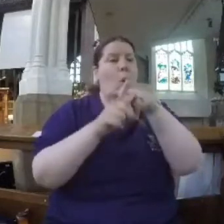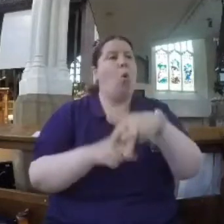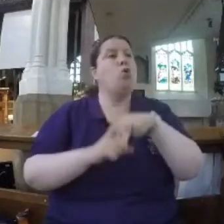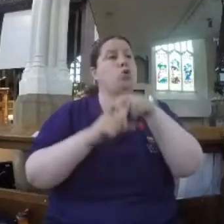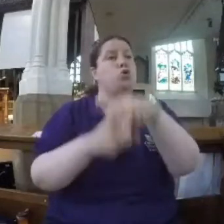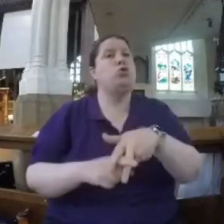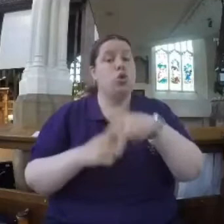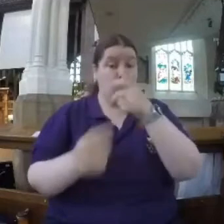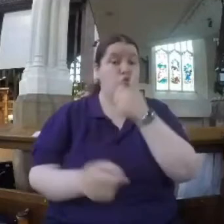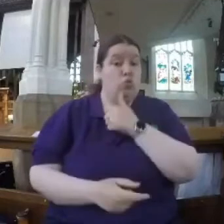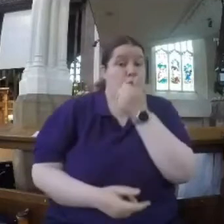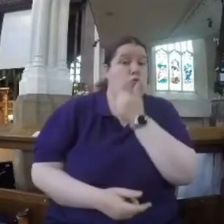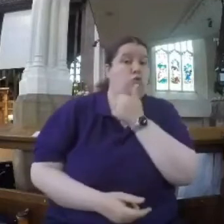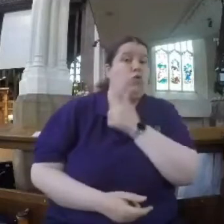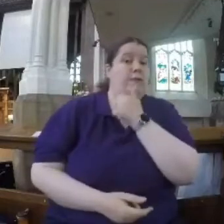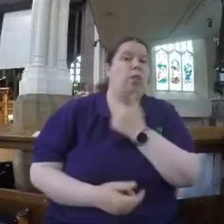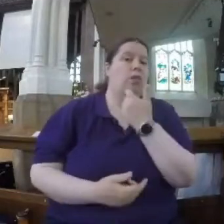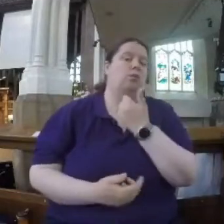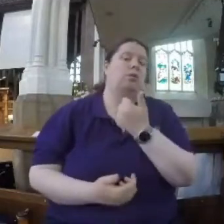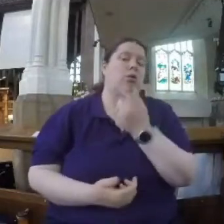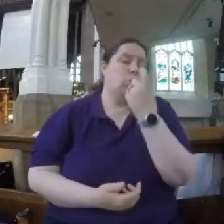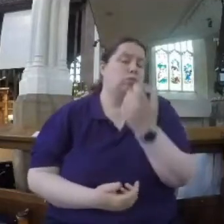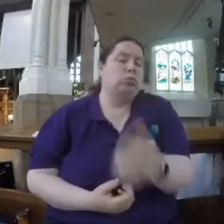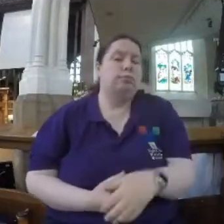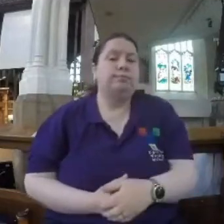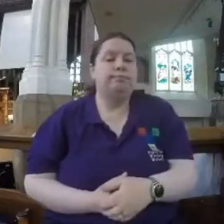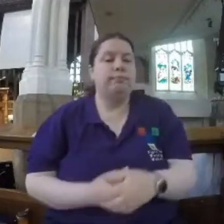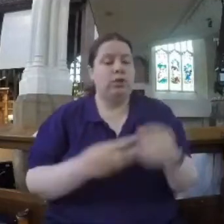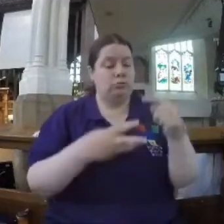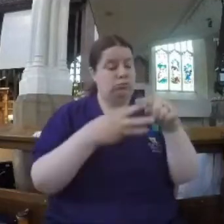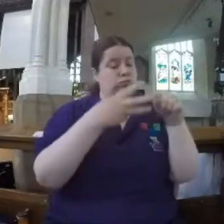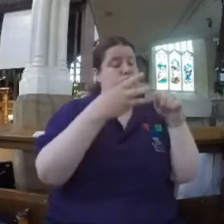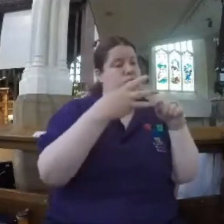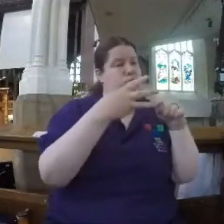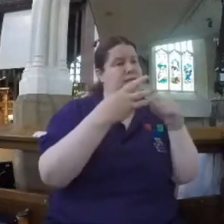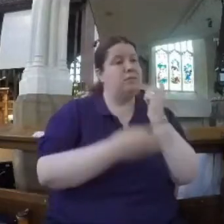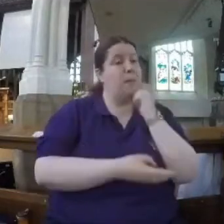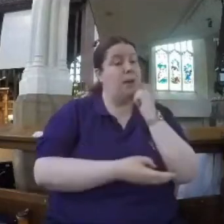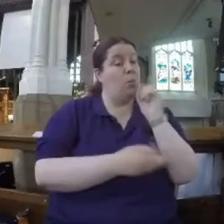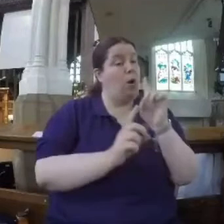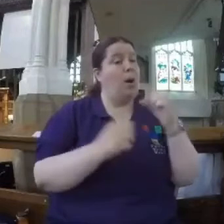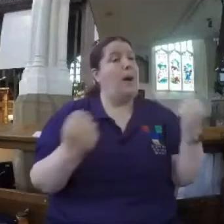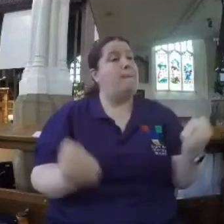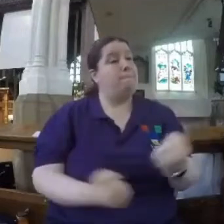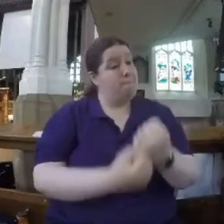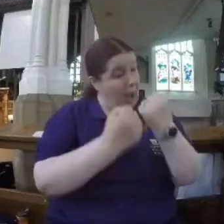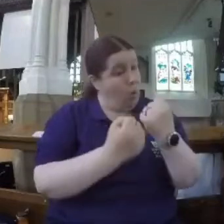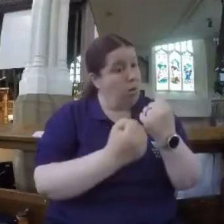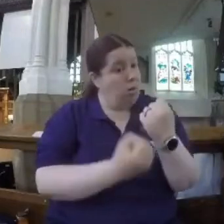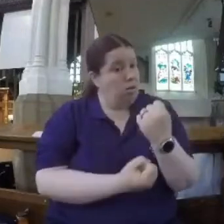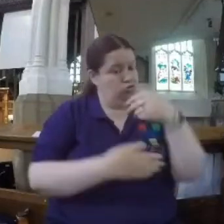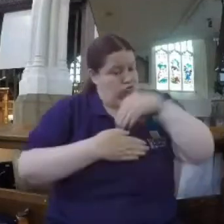used in a useful way on a farm. So basically, meekness is simply this. It is power under control.